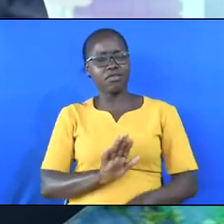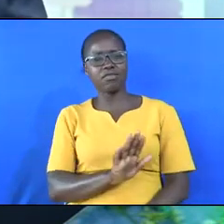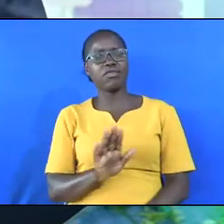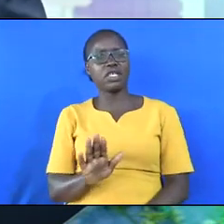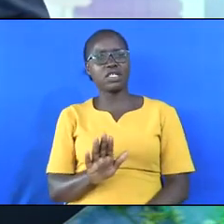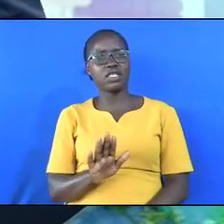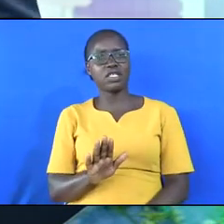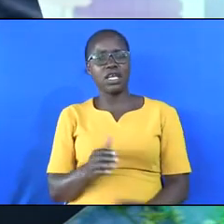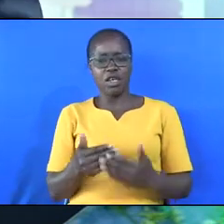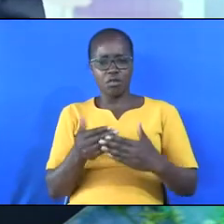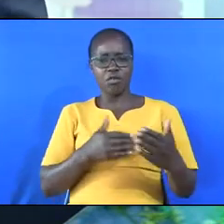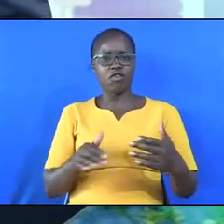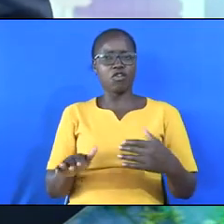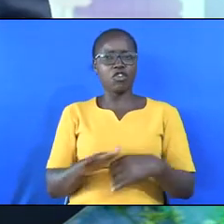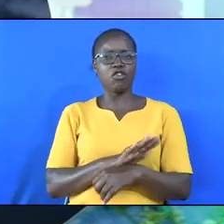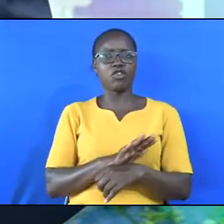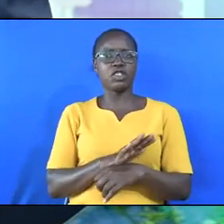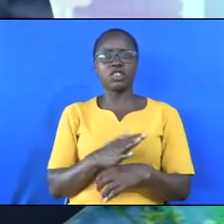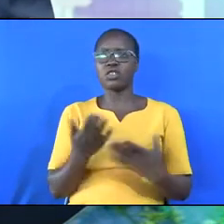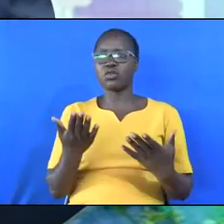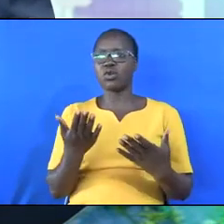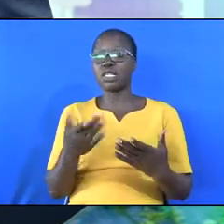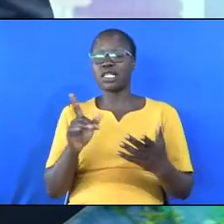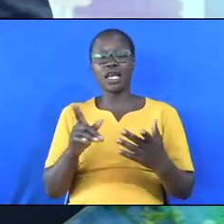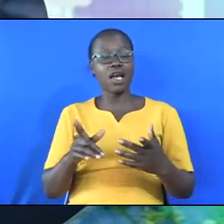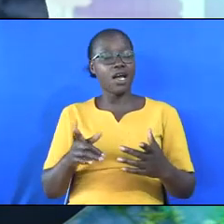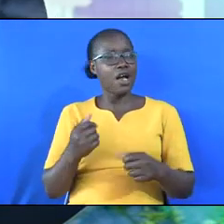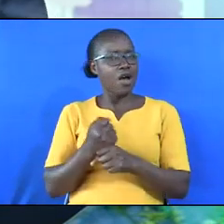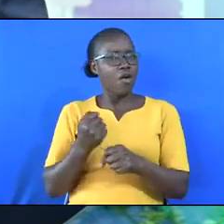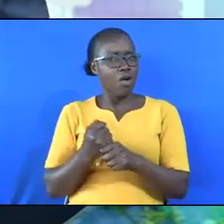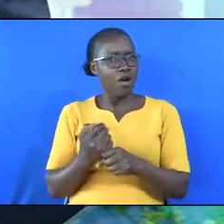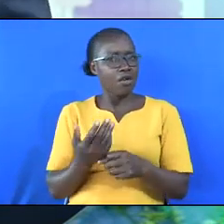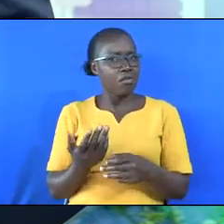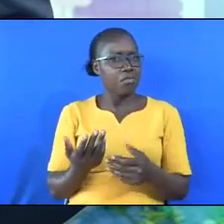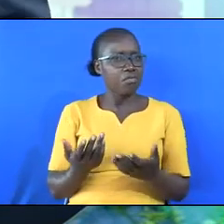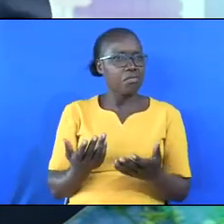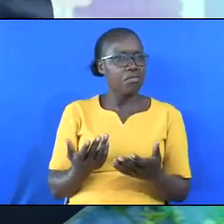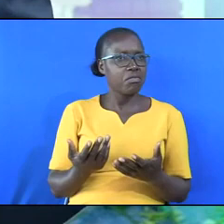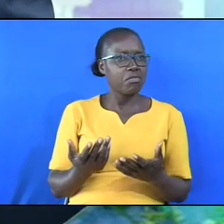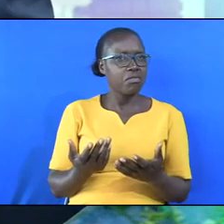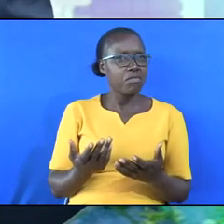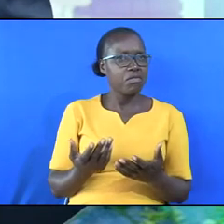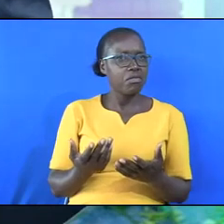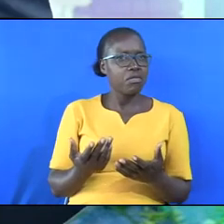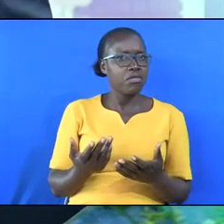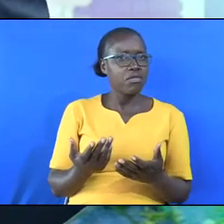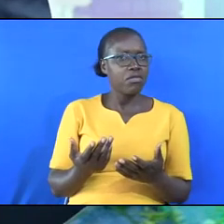because they have been foolishly involved in drugs, alcohol, gangs, and crime.